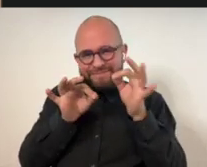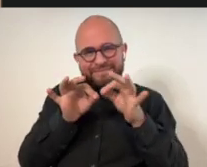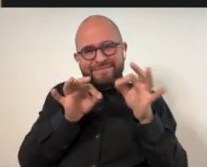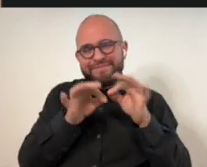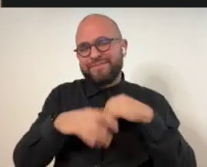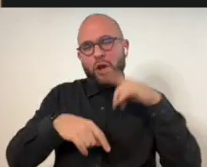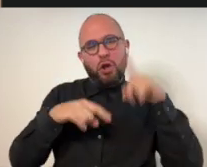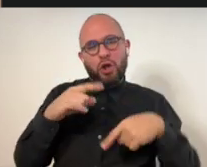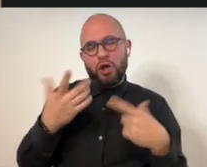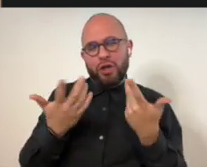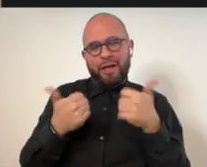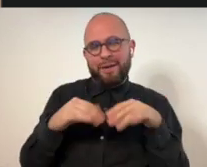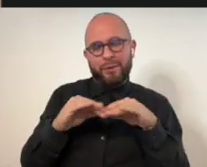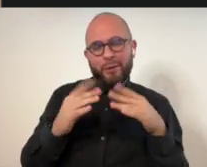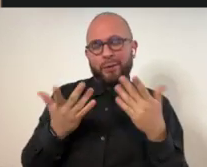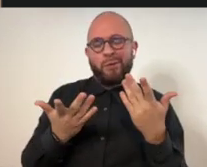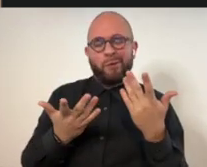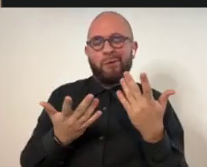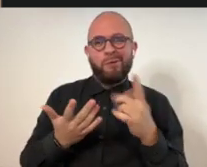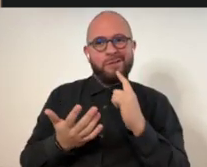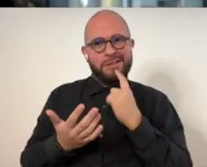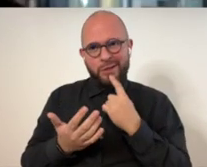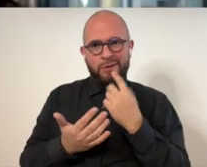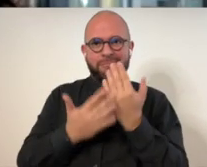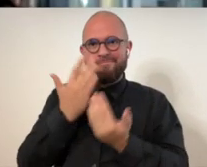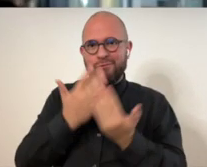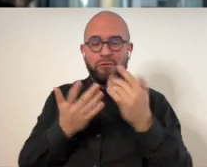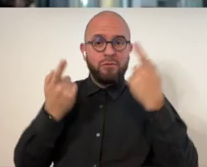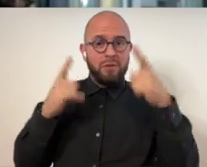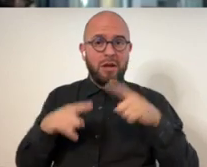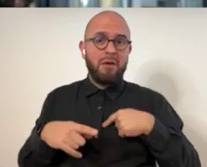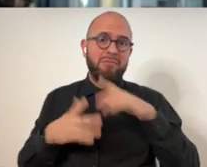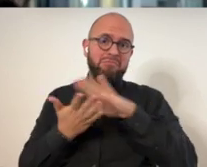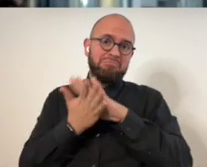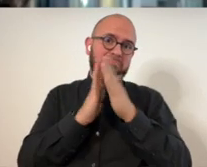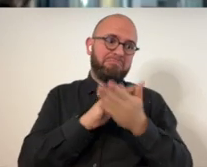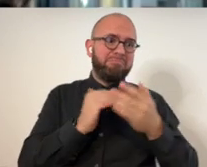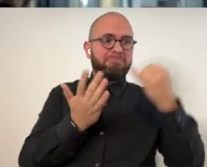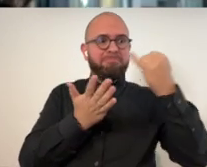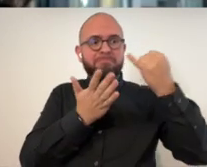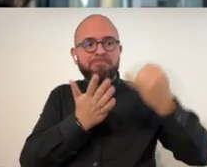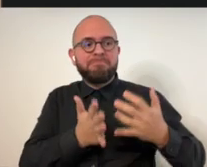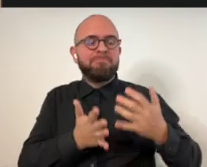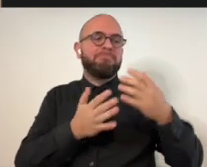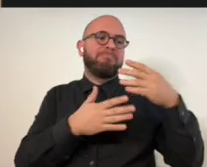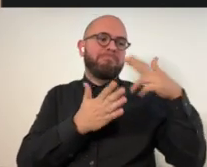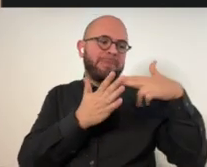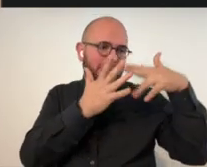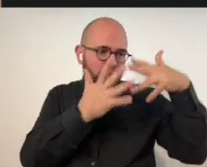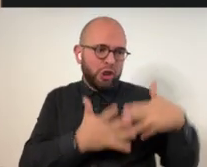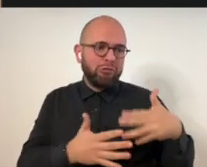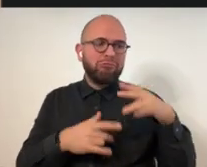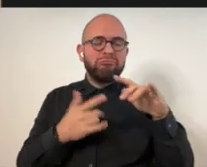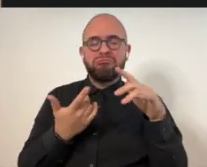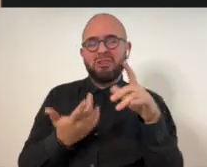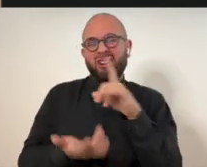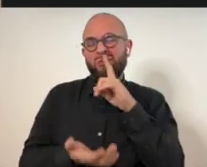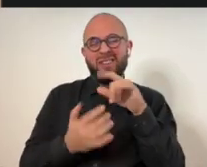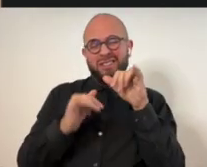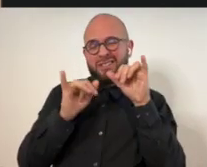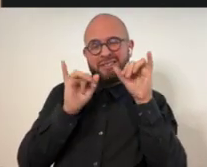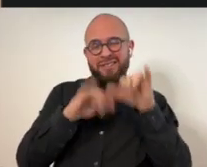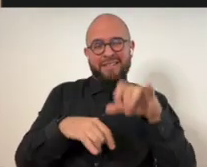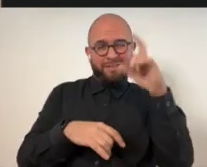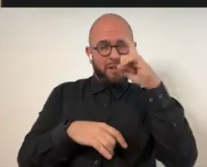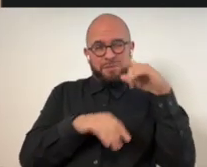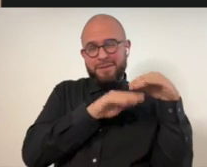my hands got too weak to do that kind of a sewing and, uh, intense handwork. So I started drawing